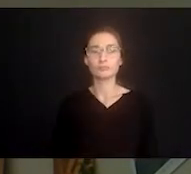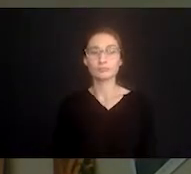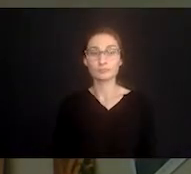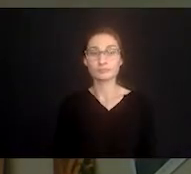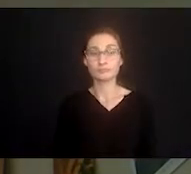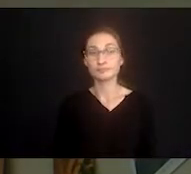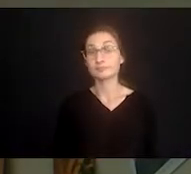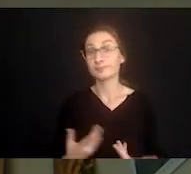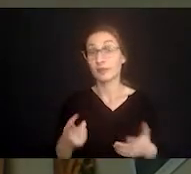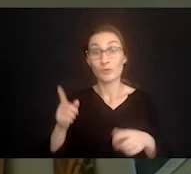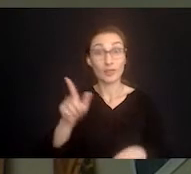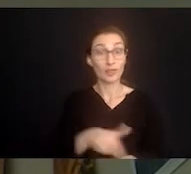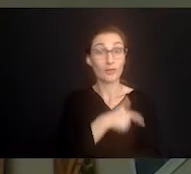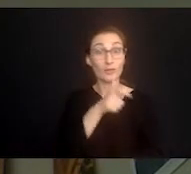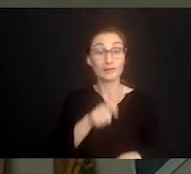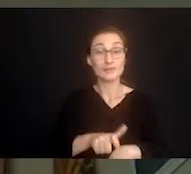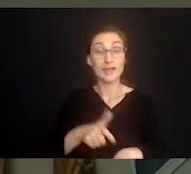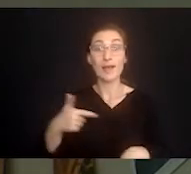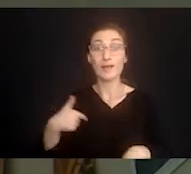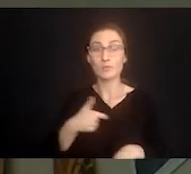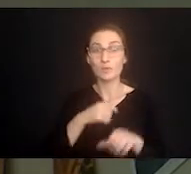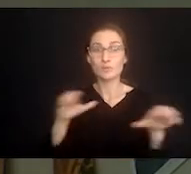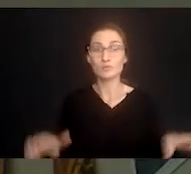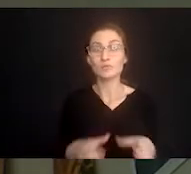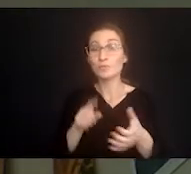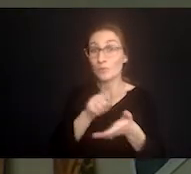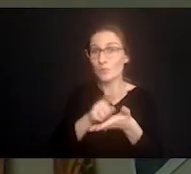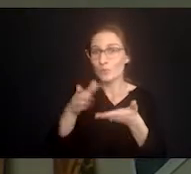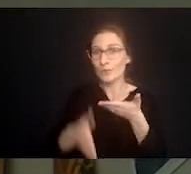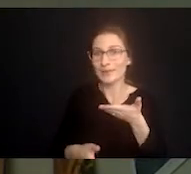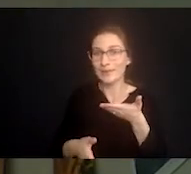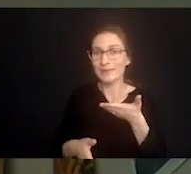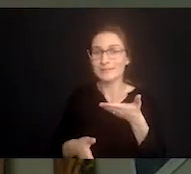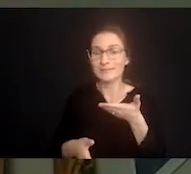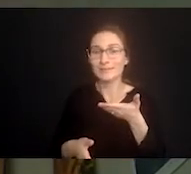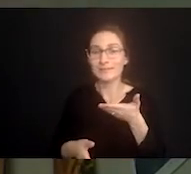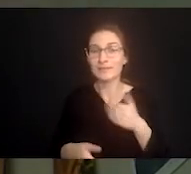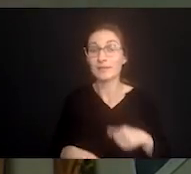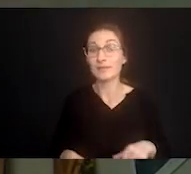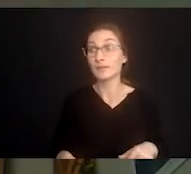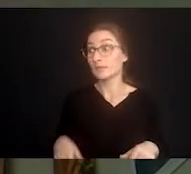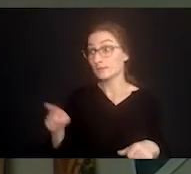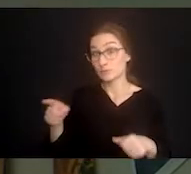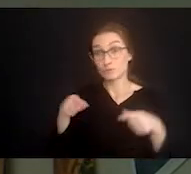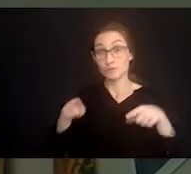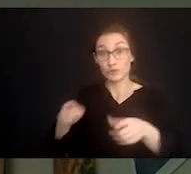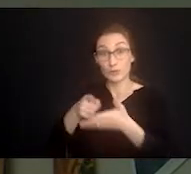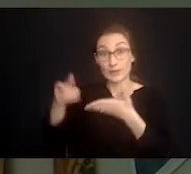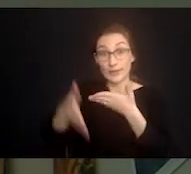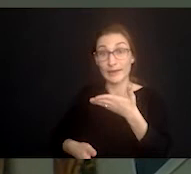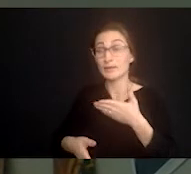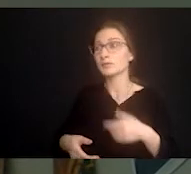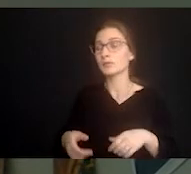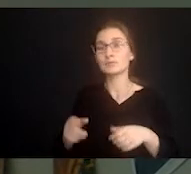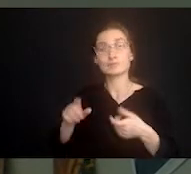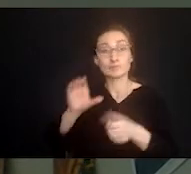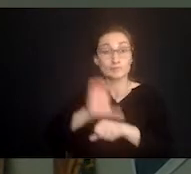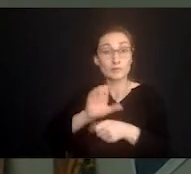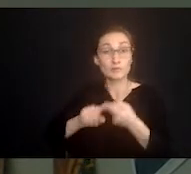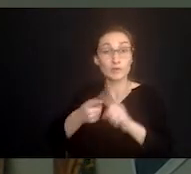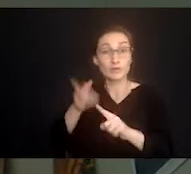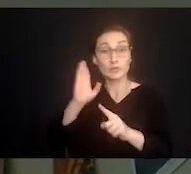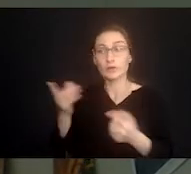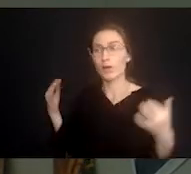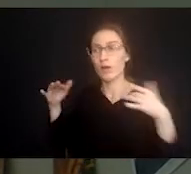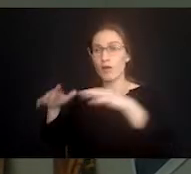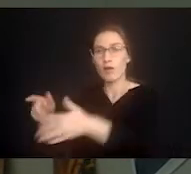I was doing what we called the weekend of joe guys from church again would come help cherry for a weekend and I would go away hang with friends or